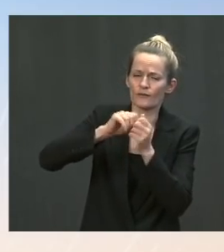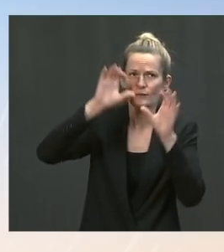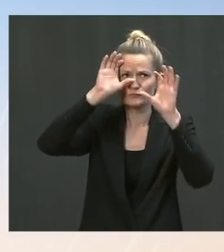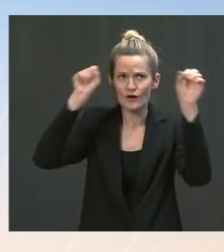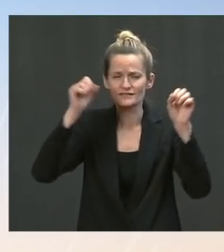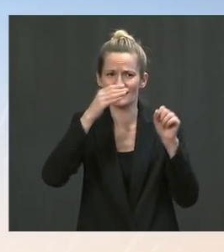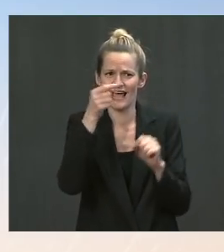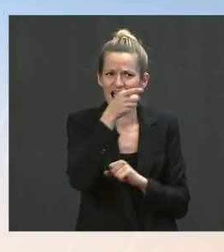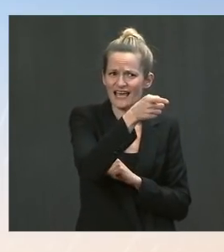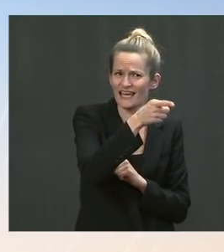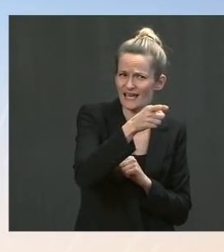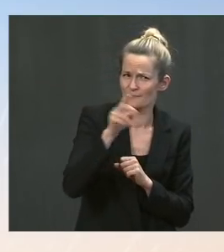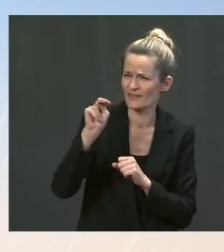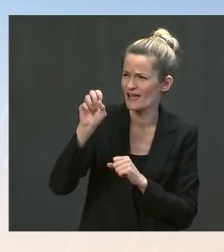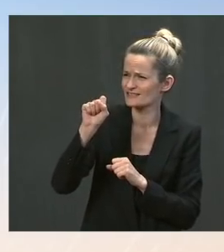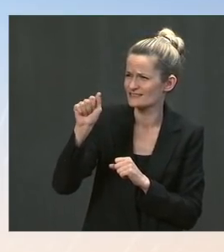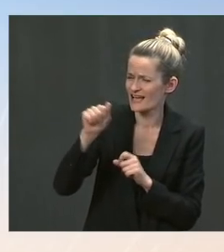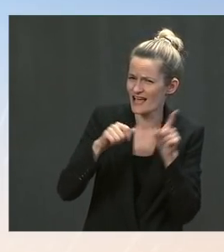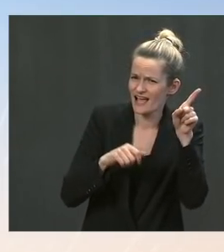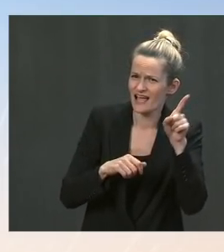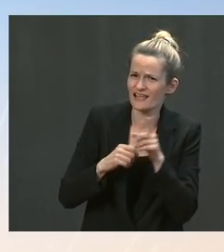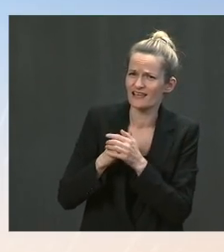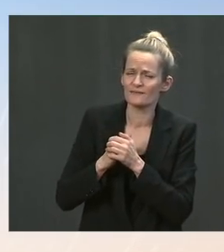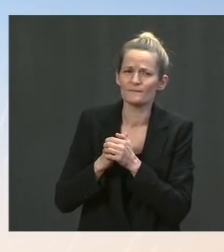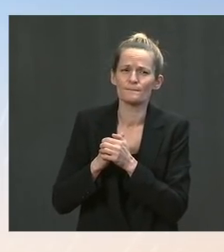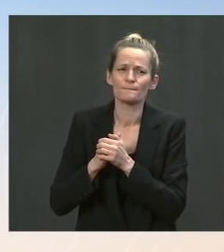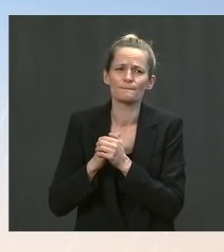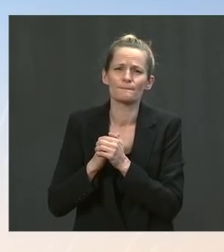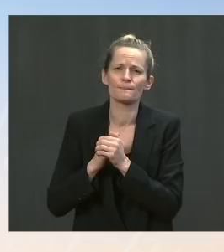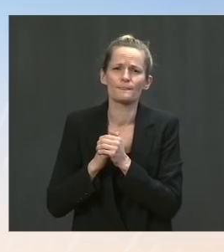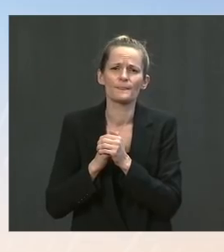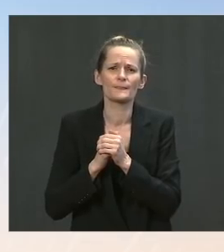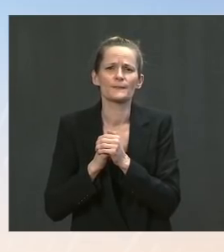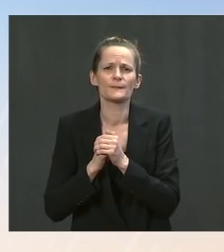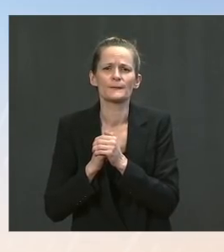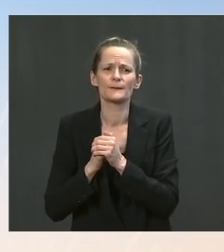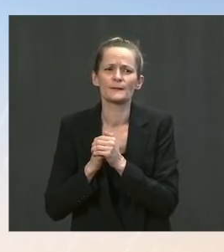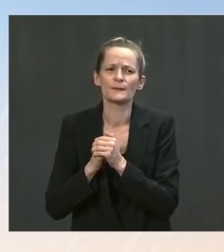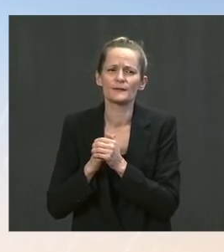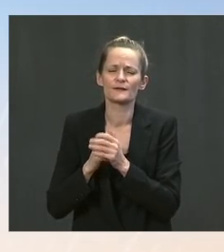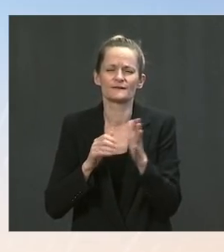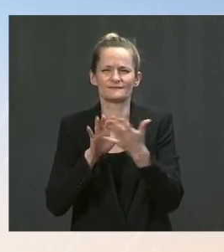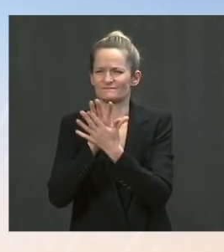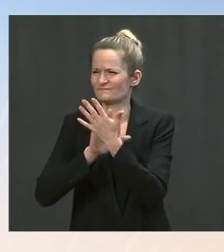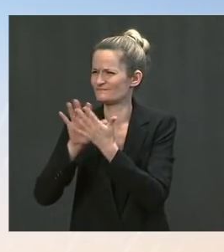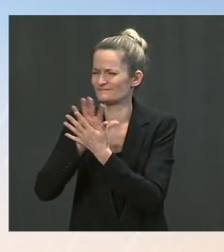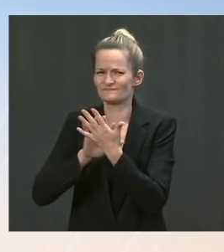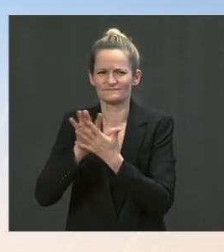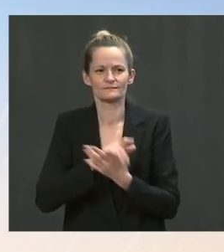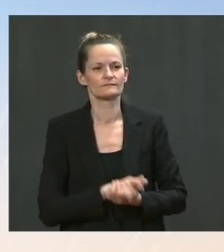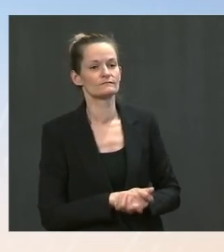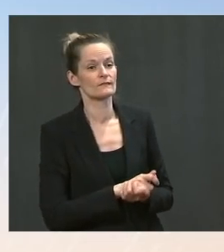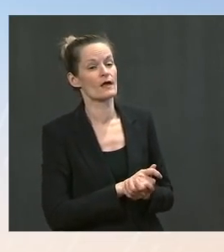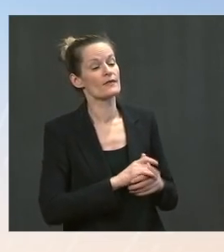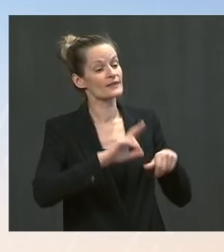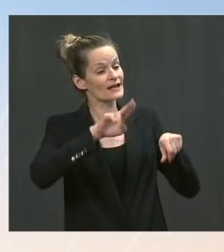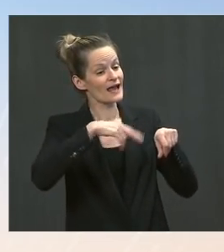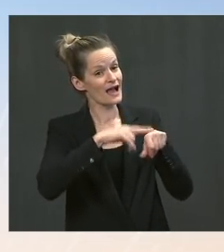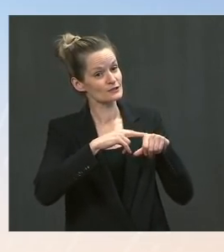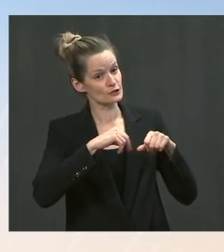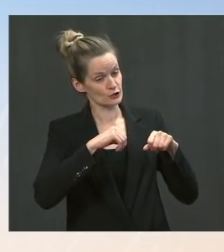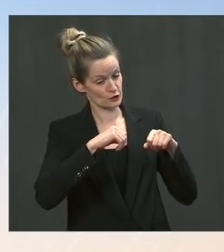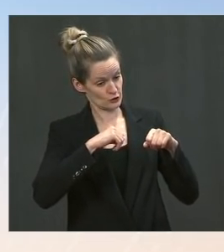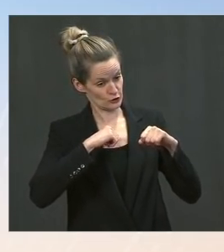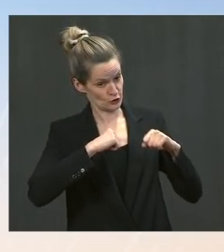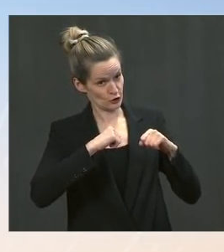Biden wants to convey with the Brazilian President with this meeting? Ms. Yeah, so National Security Advisor Jake Sullivan and a delegation